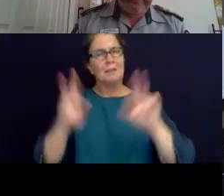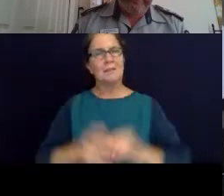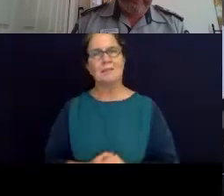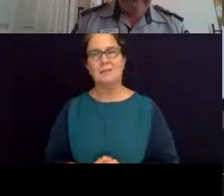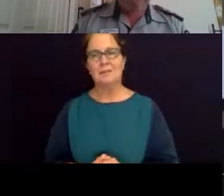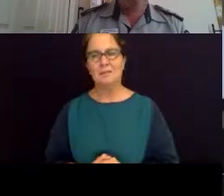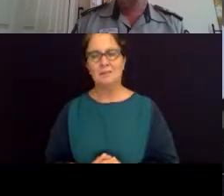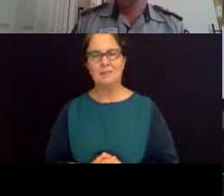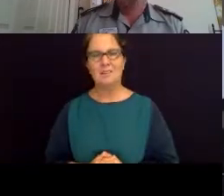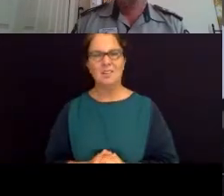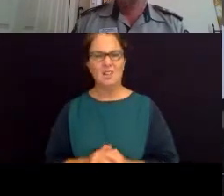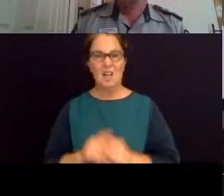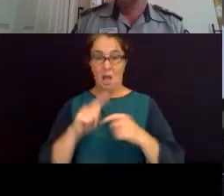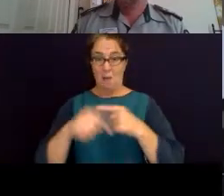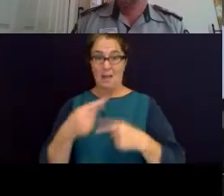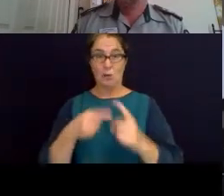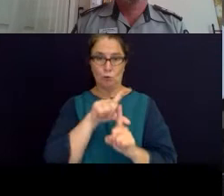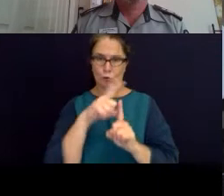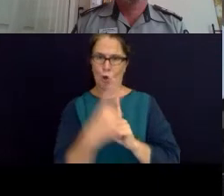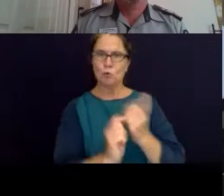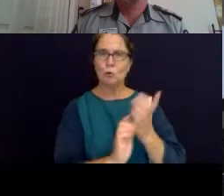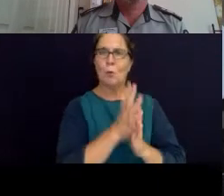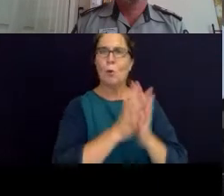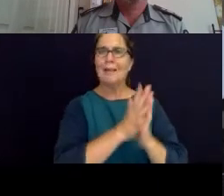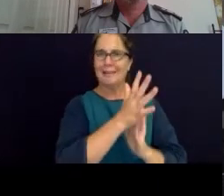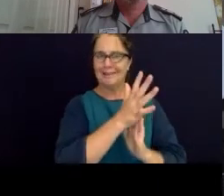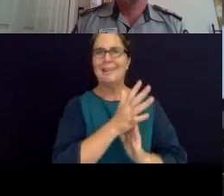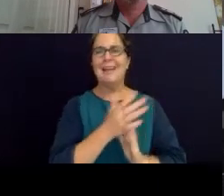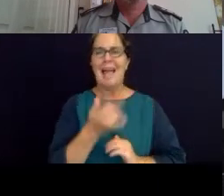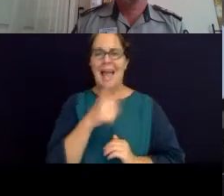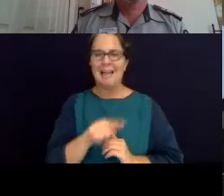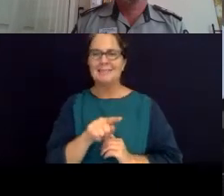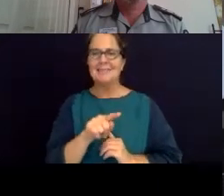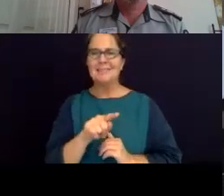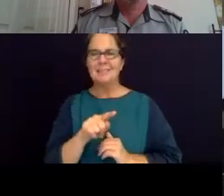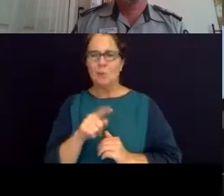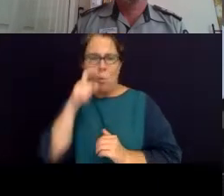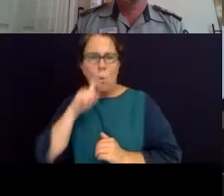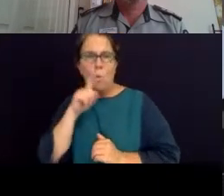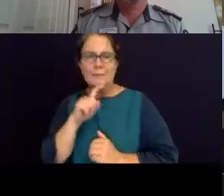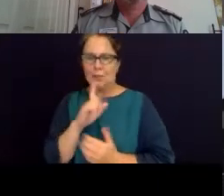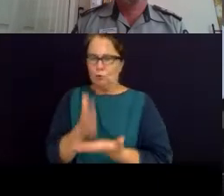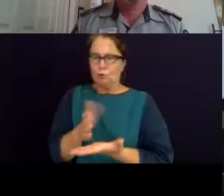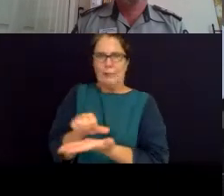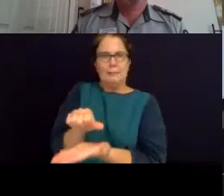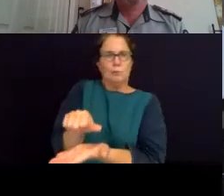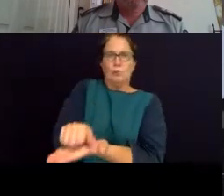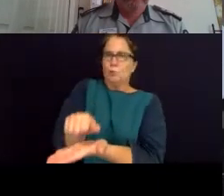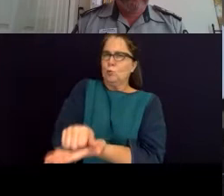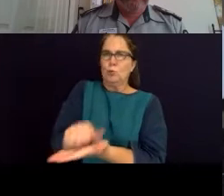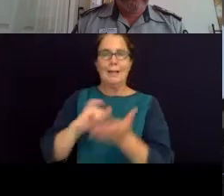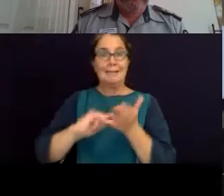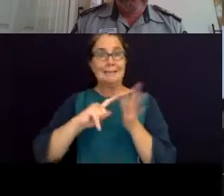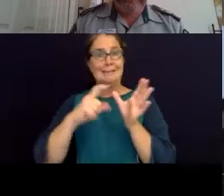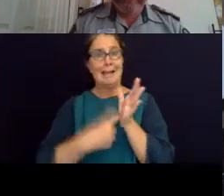around fossil burning as well as the sacredness of water and how are you seeing that in your work and in the